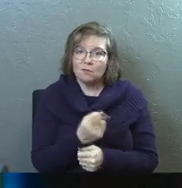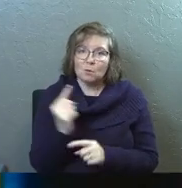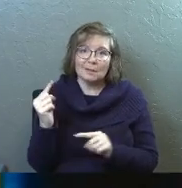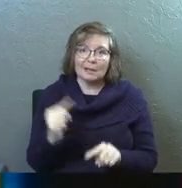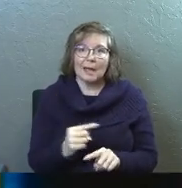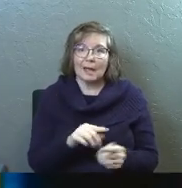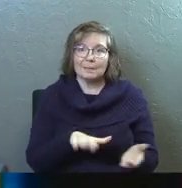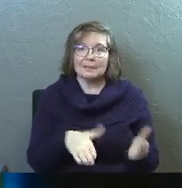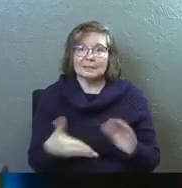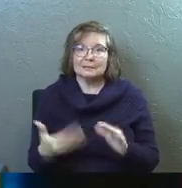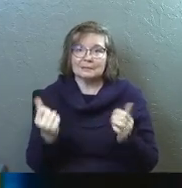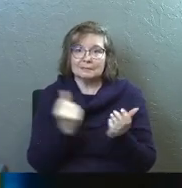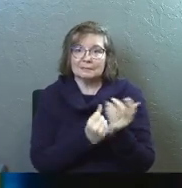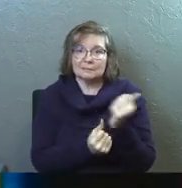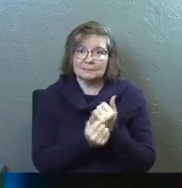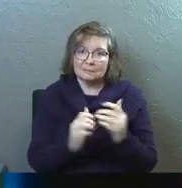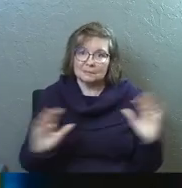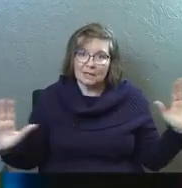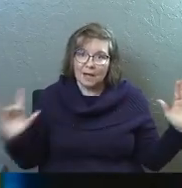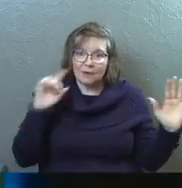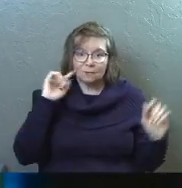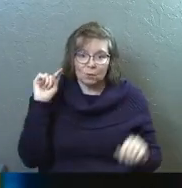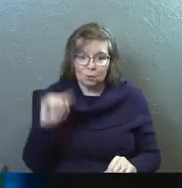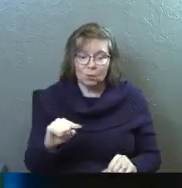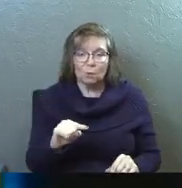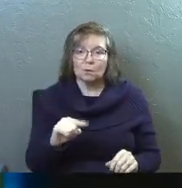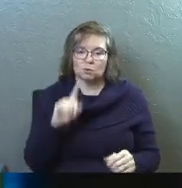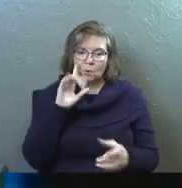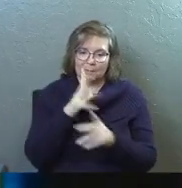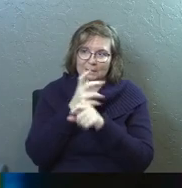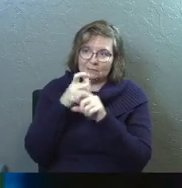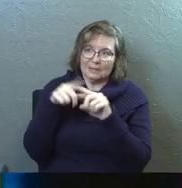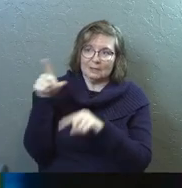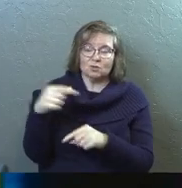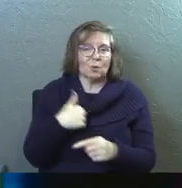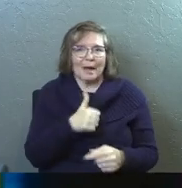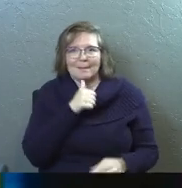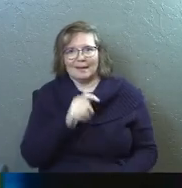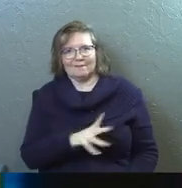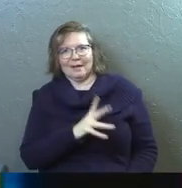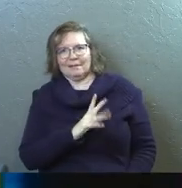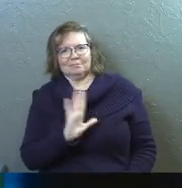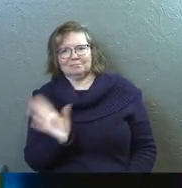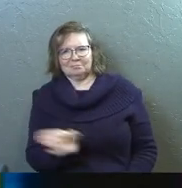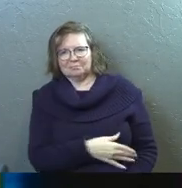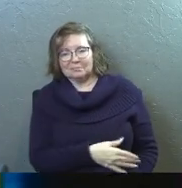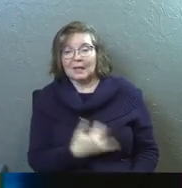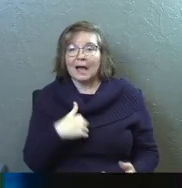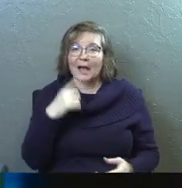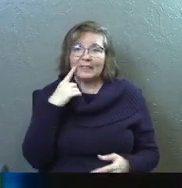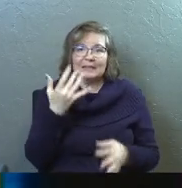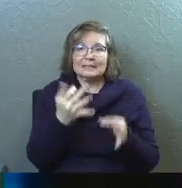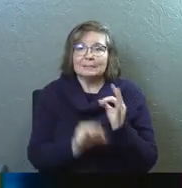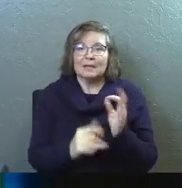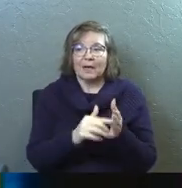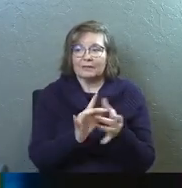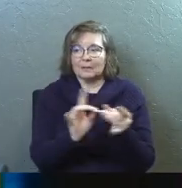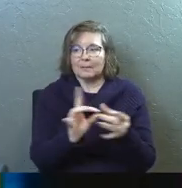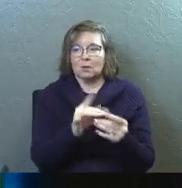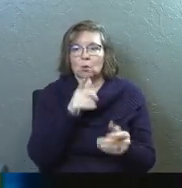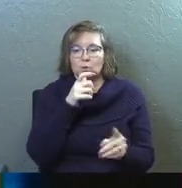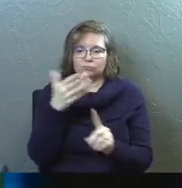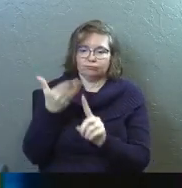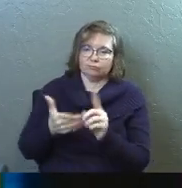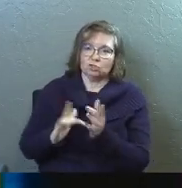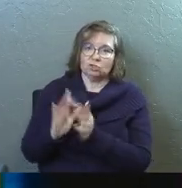came to die for you. And so believe in him. So I'm not going to dress anything up today. We're just going for it. Because I think it's the simplicity of the message